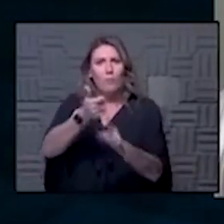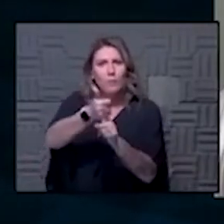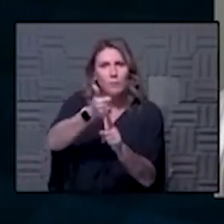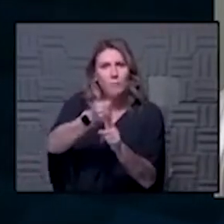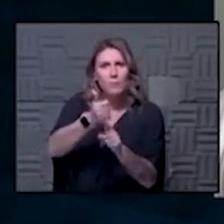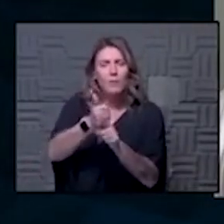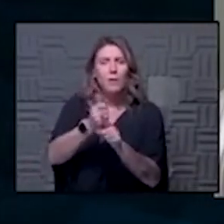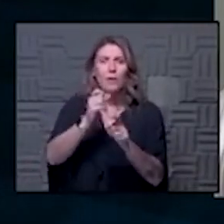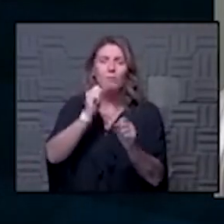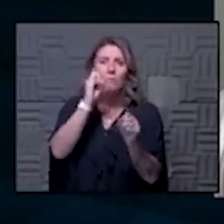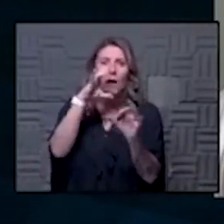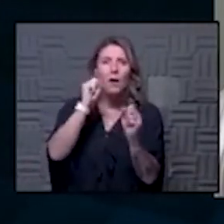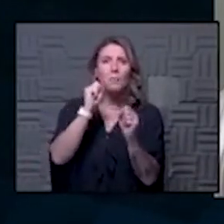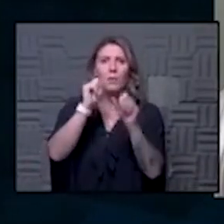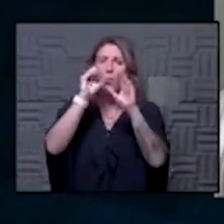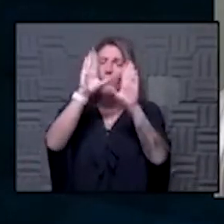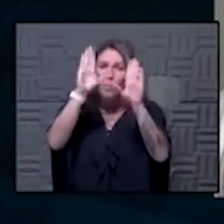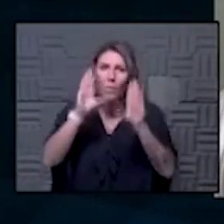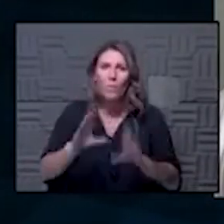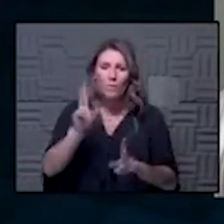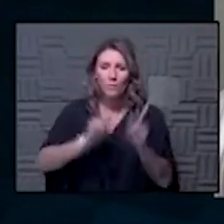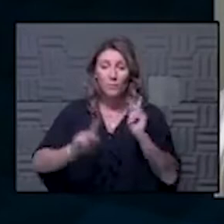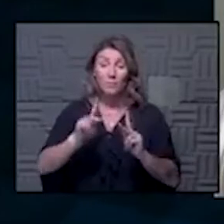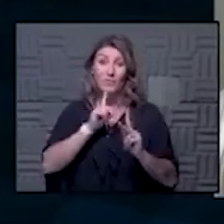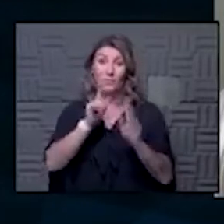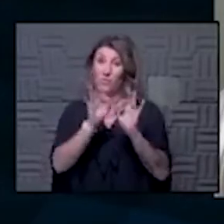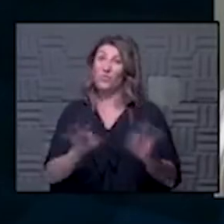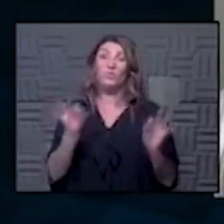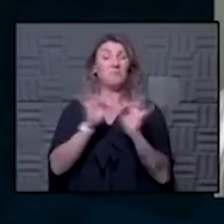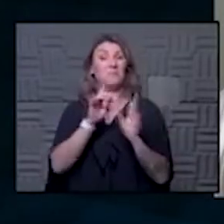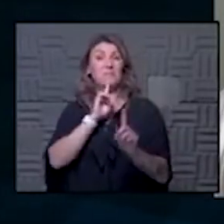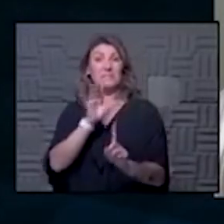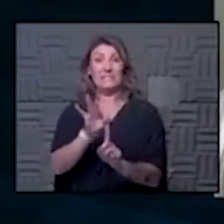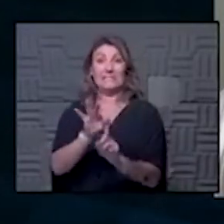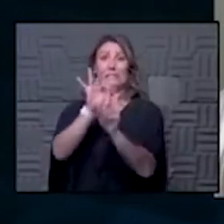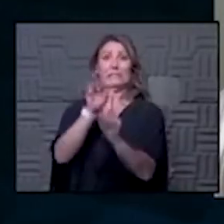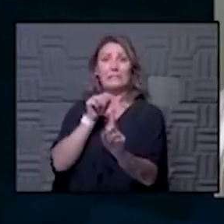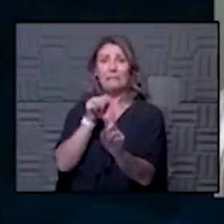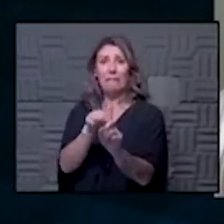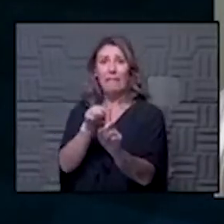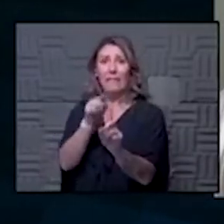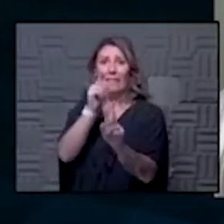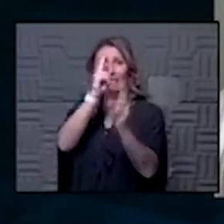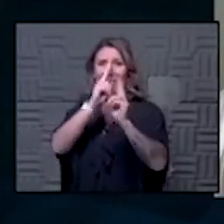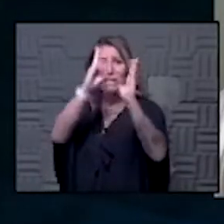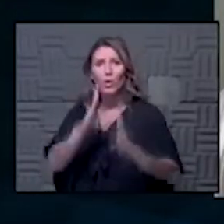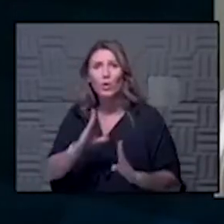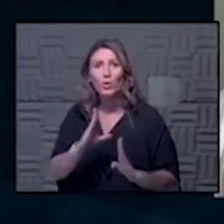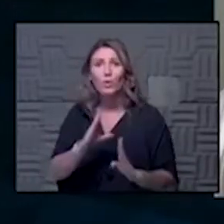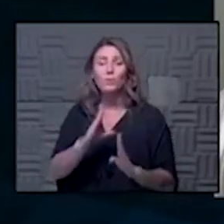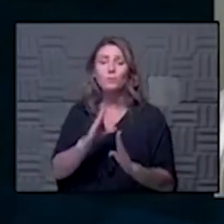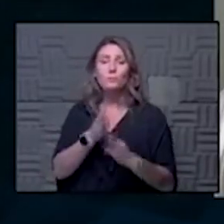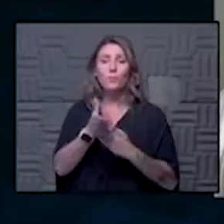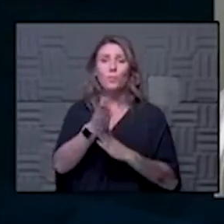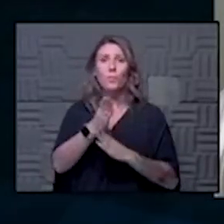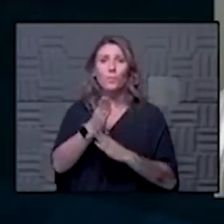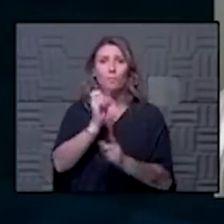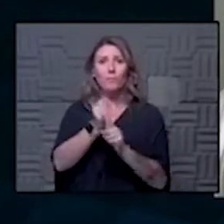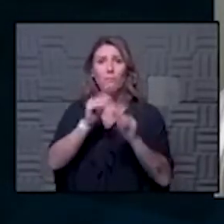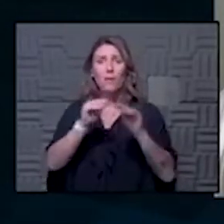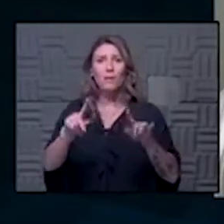these amazing wonderful people that are essentially at the front line and the heroes of this pandemic but they're tired